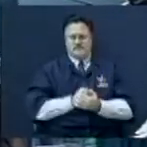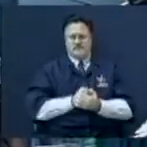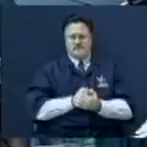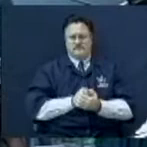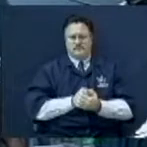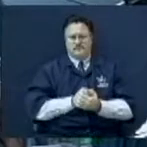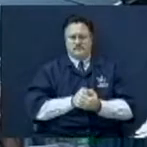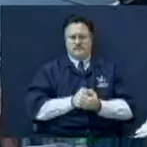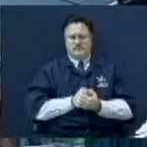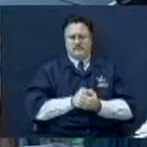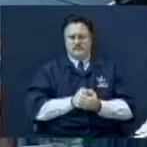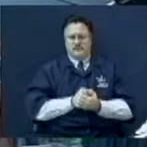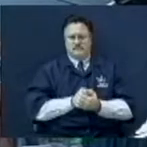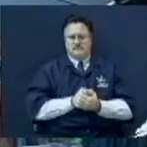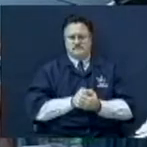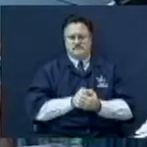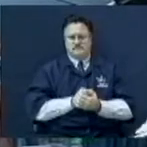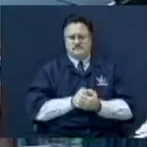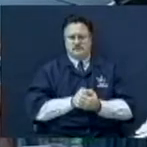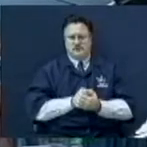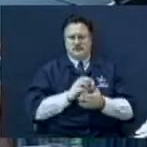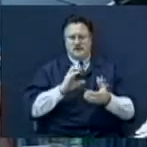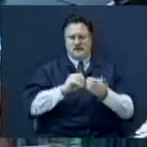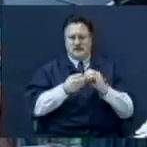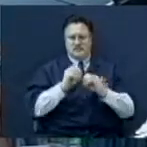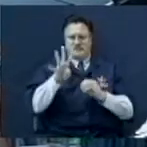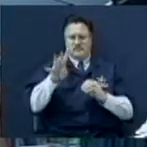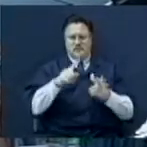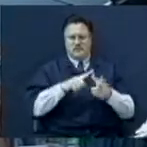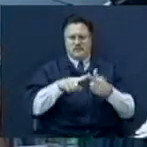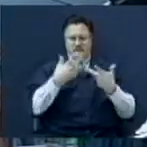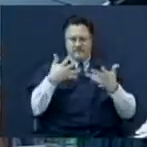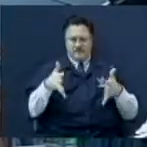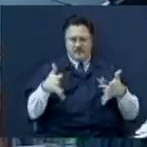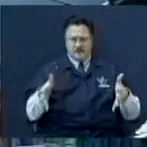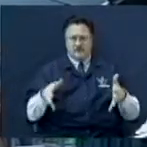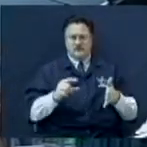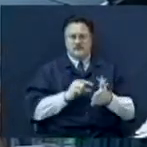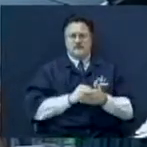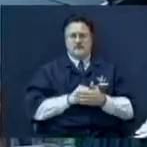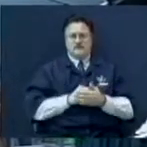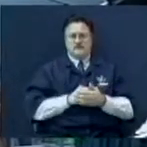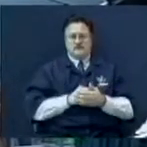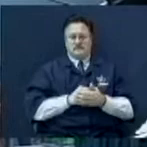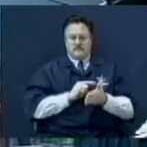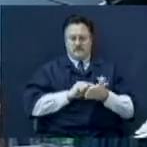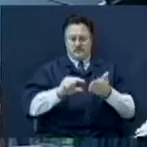Am I preaching? Number four, and I'm done. Verse 56.